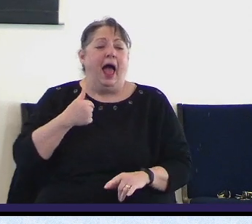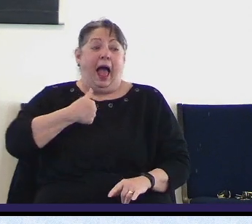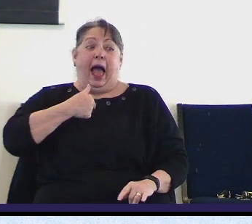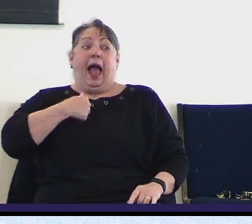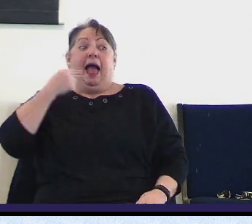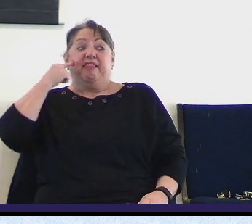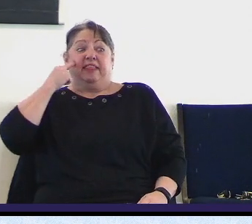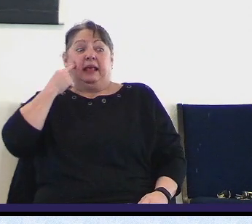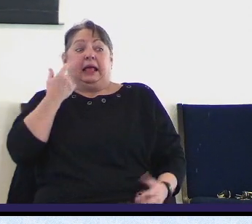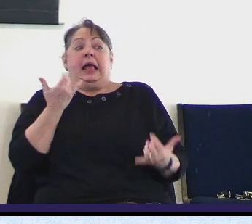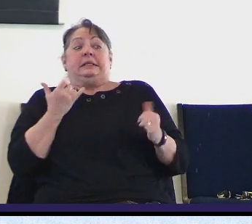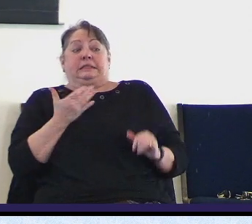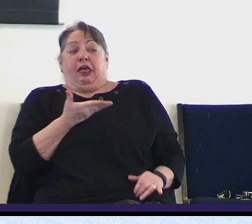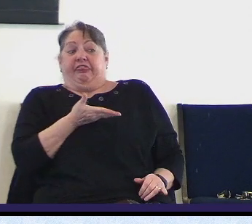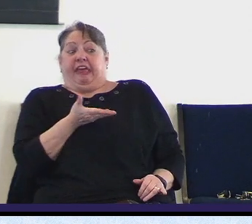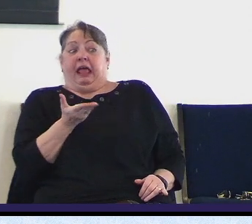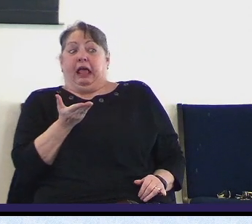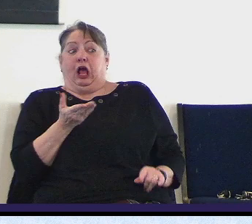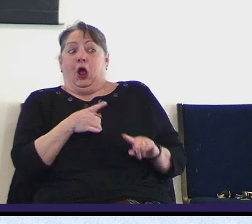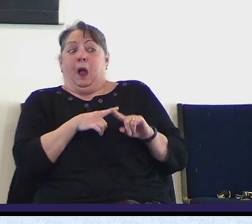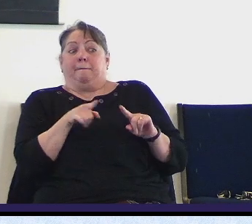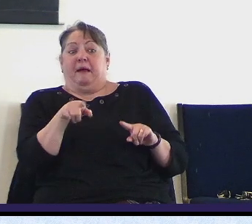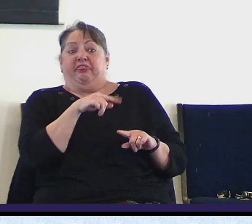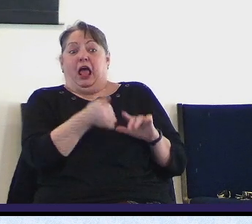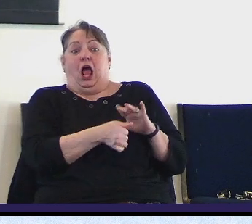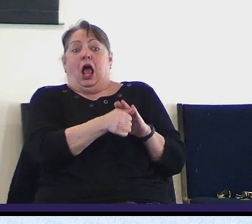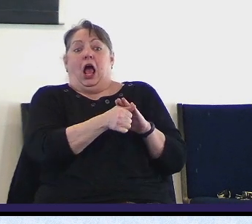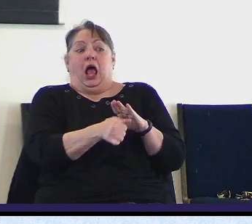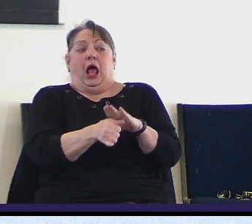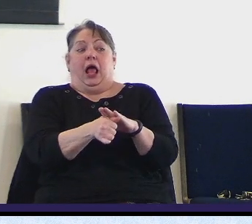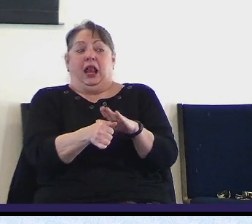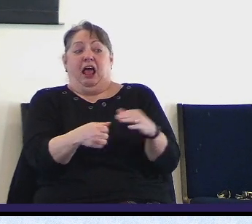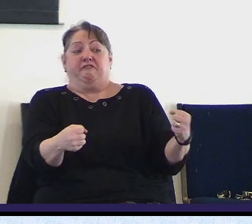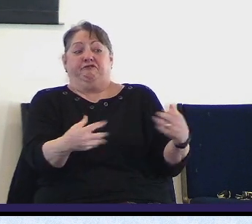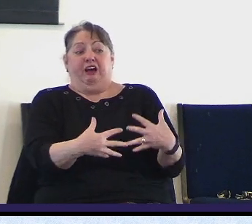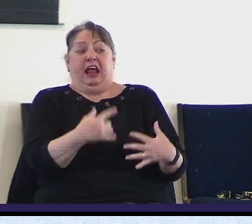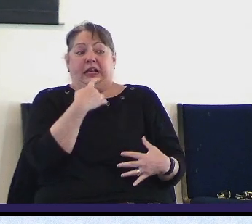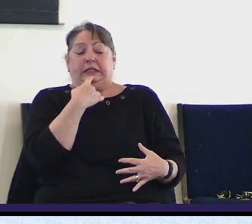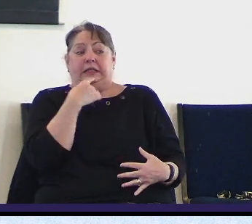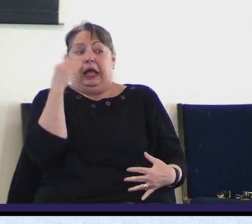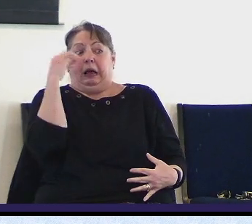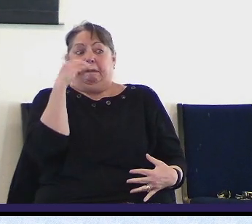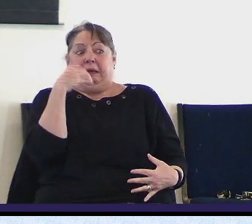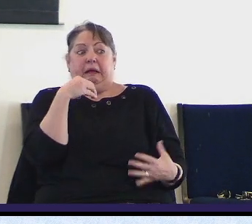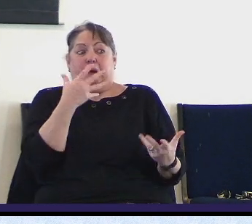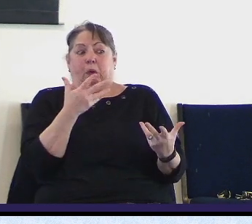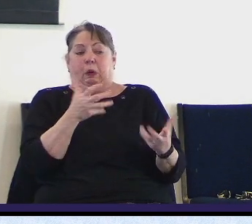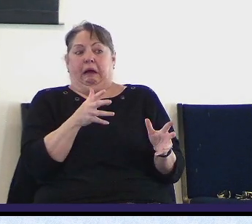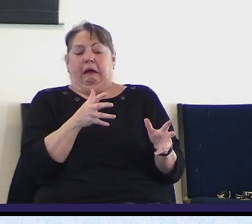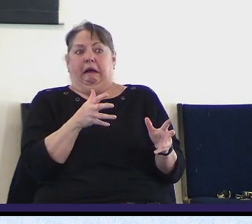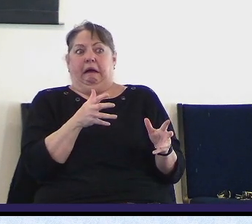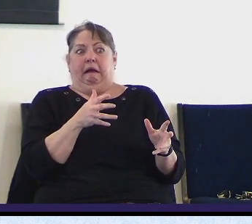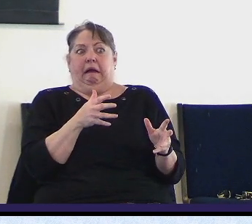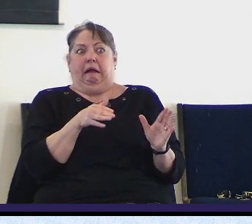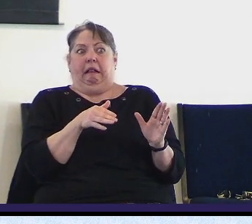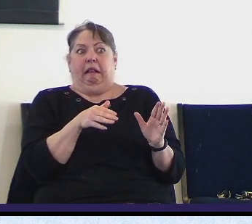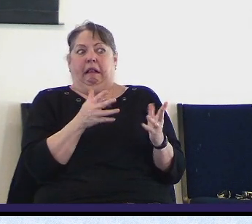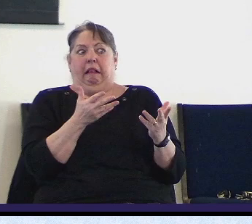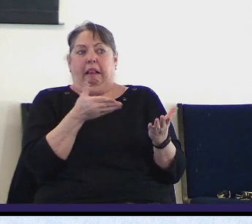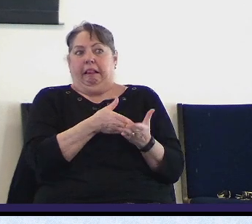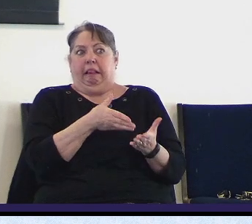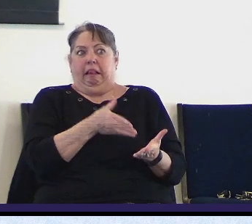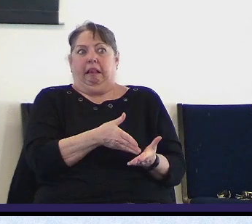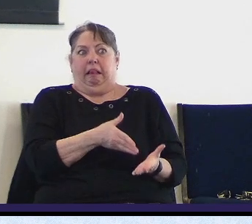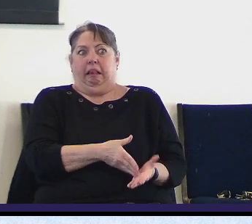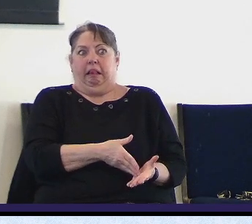but they were afraid to say what they wanted to say because they were afraid to be excommunicated or to be